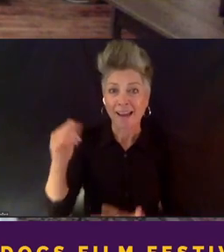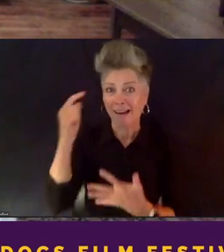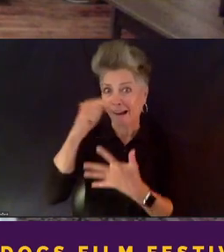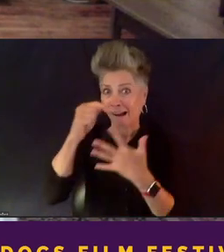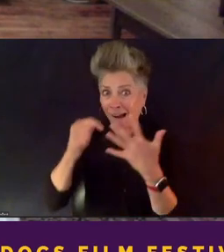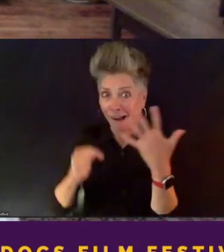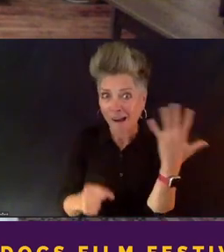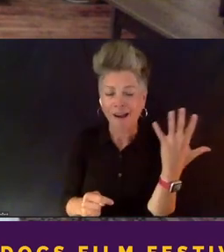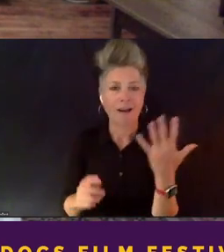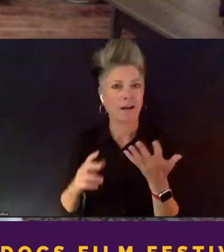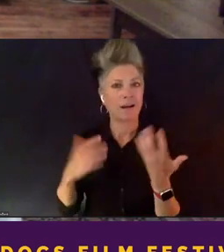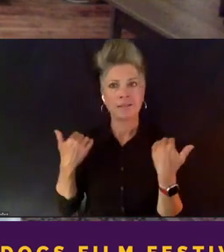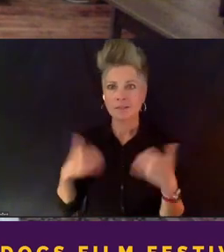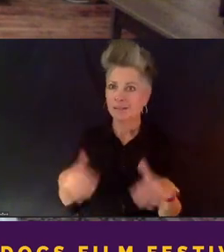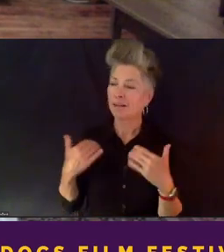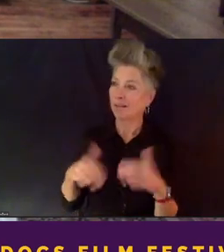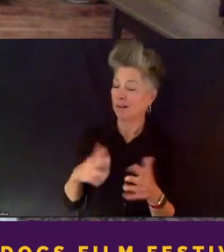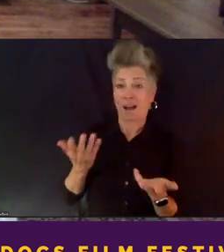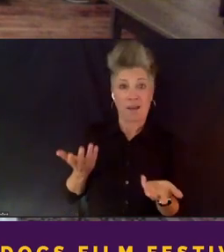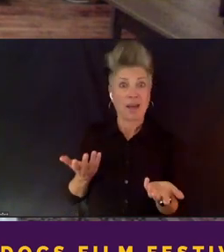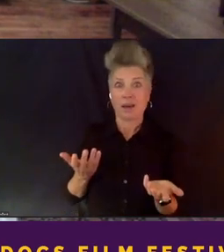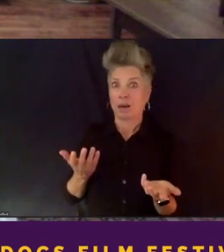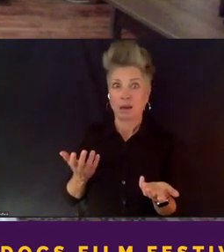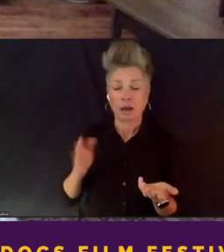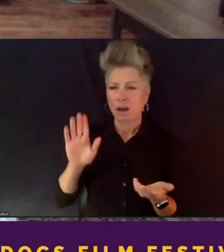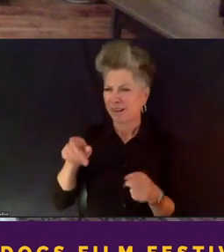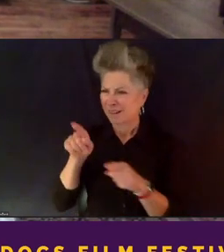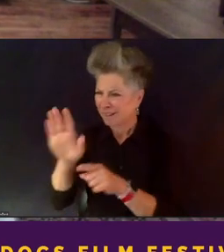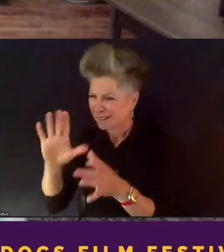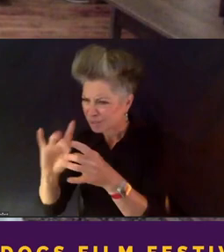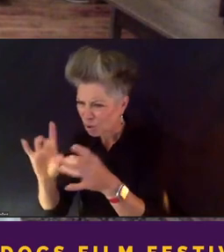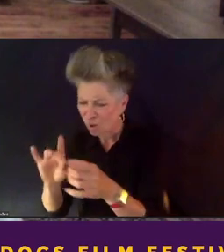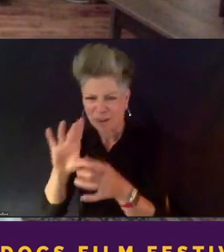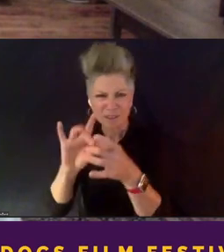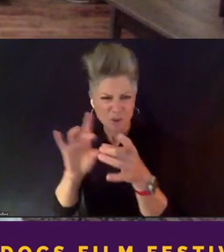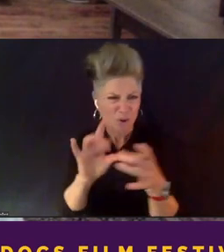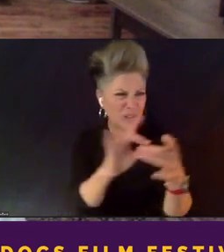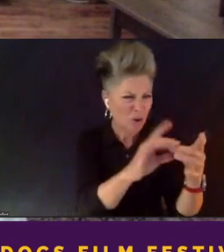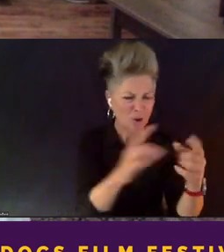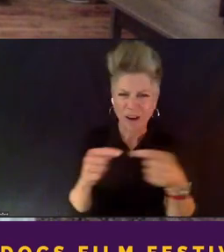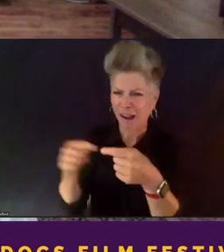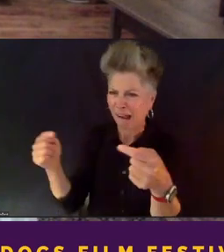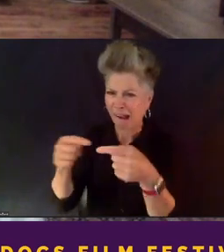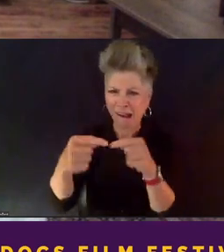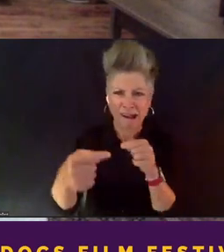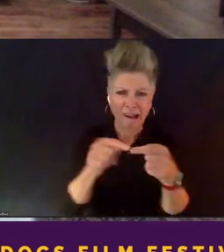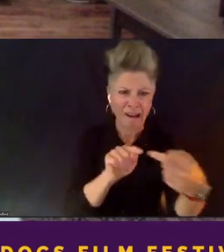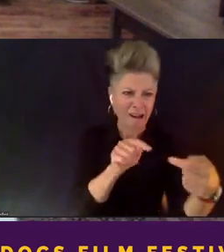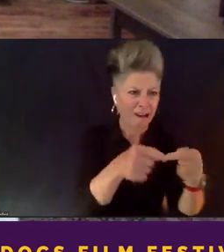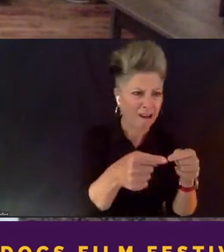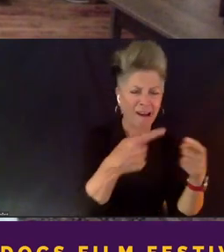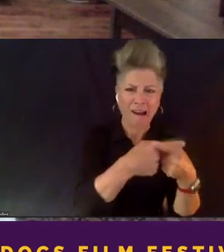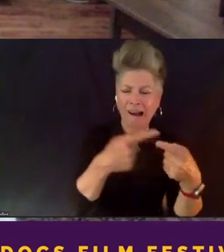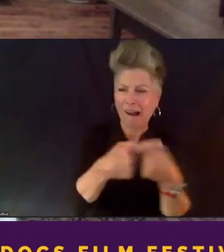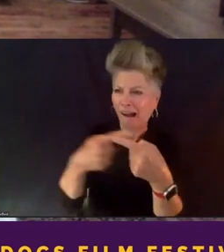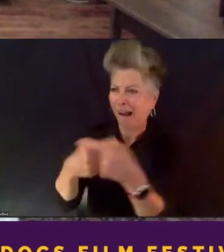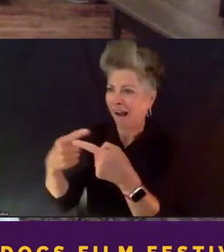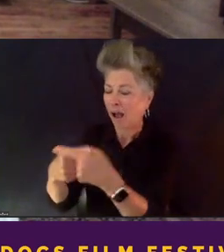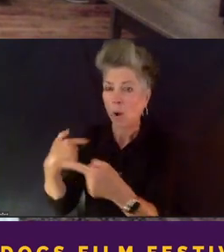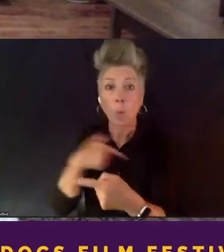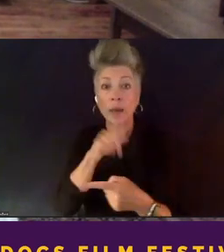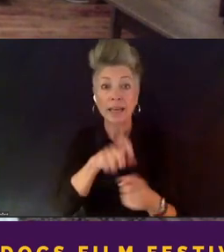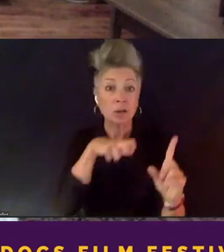to go, you know, cause we were getting all this contradictory input. We needed to go to HBO to our own, uh, in-house lawyers,